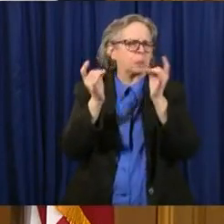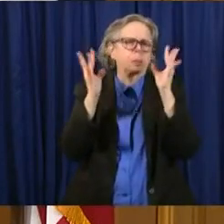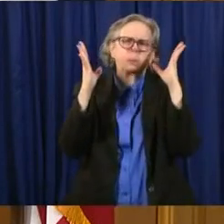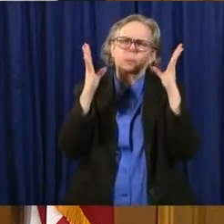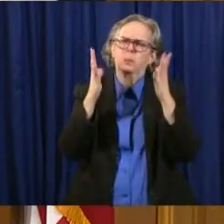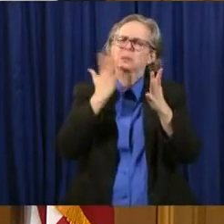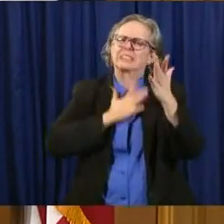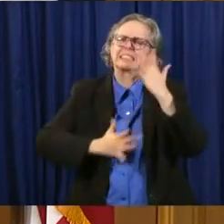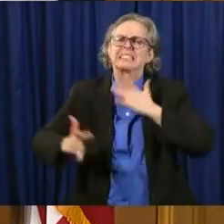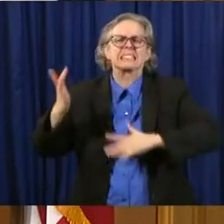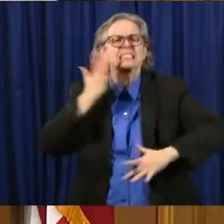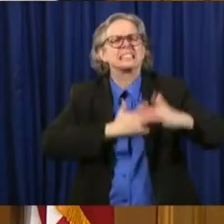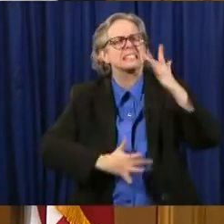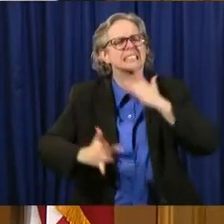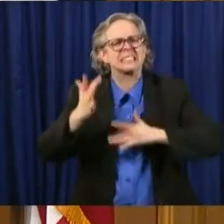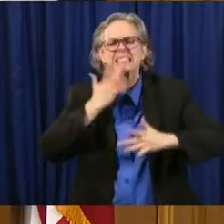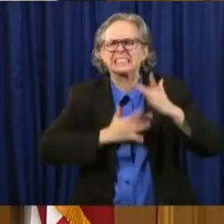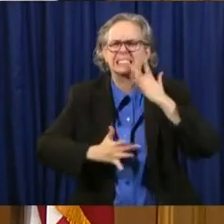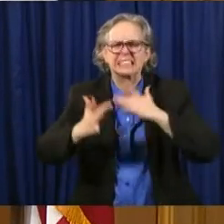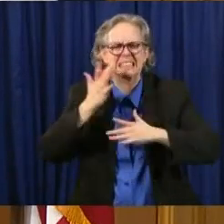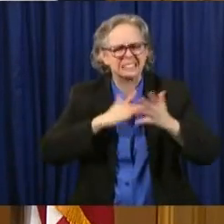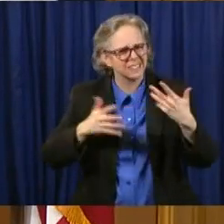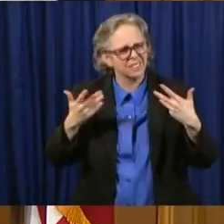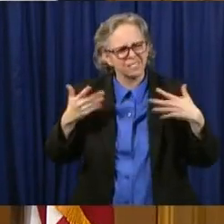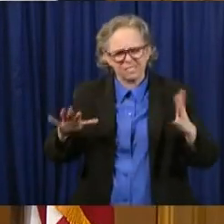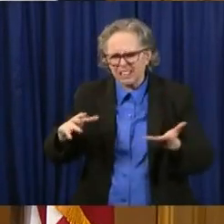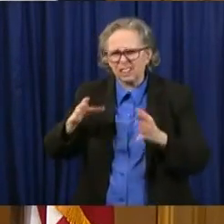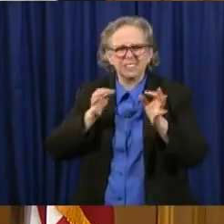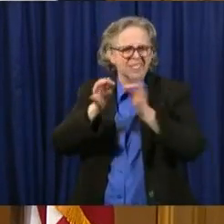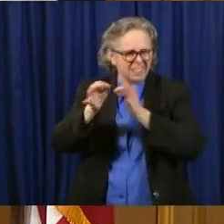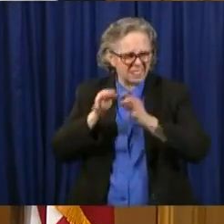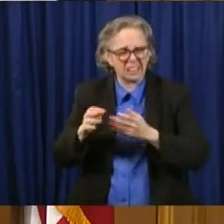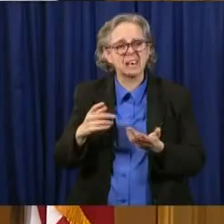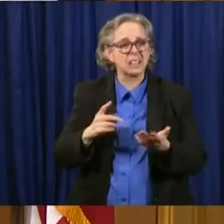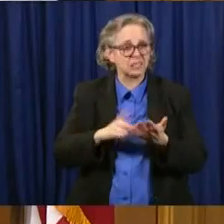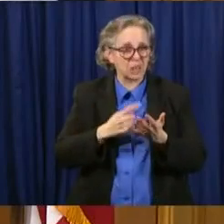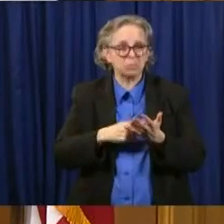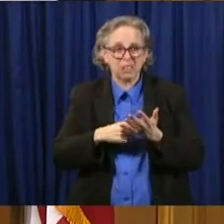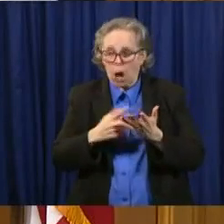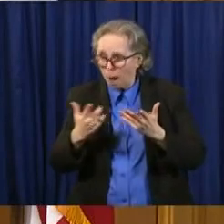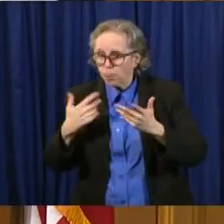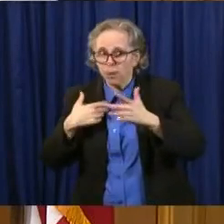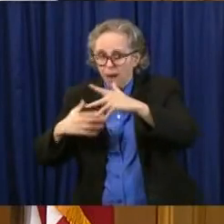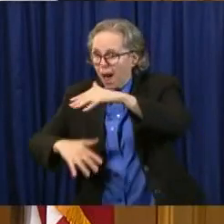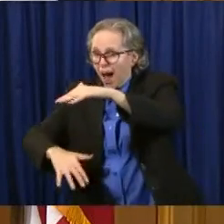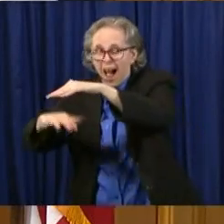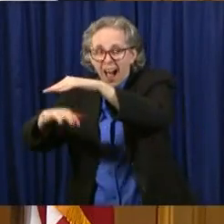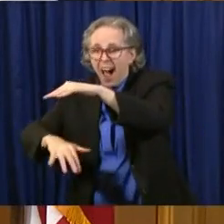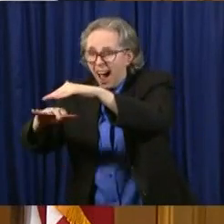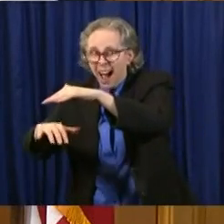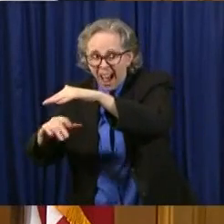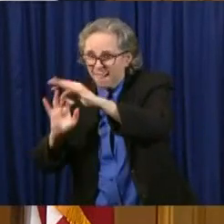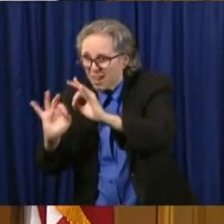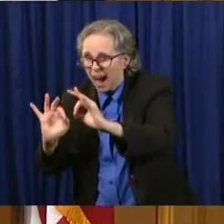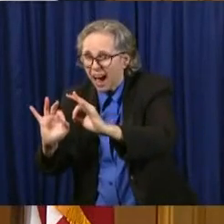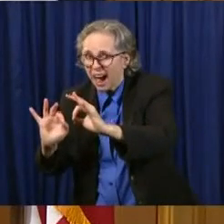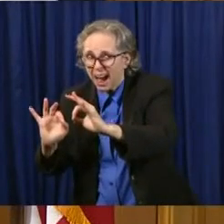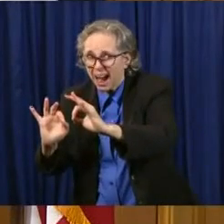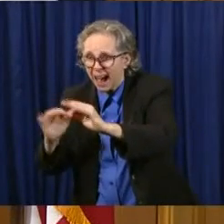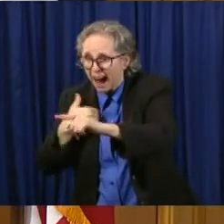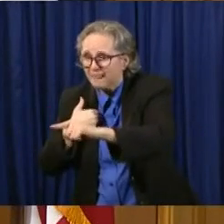As we've talked about before, sometimes we may have the capacity at Ohio State or the capacity at Cleveland Clinic or one of the other